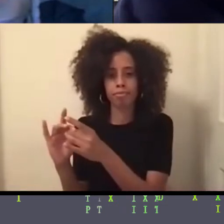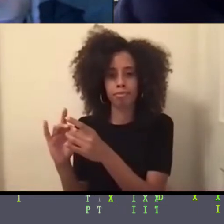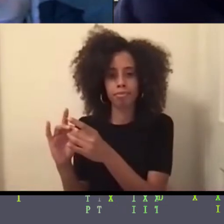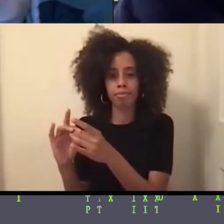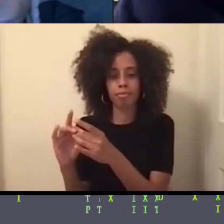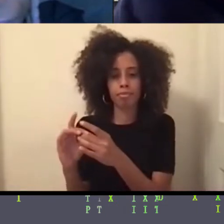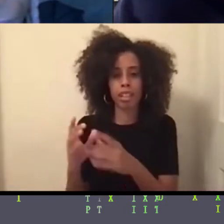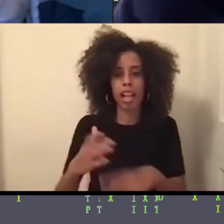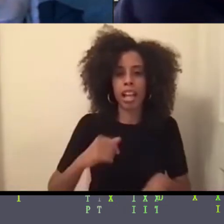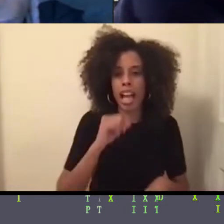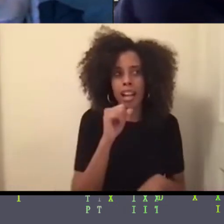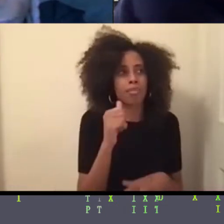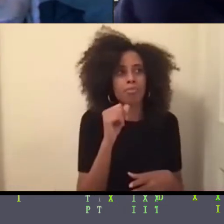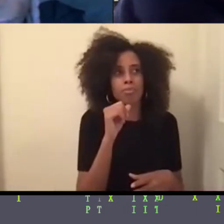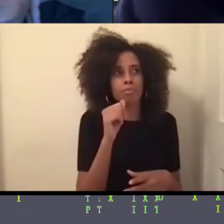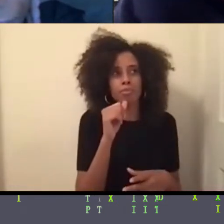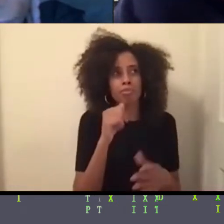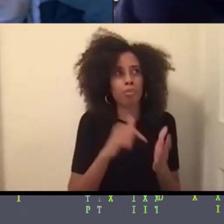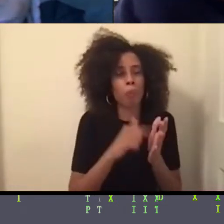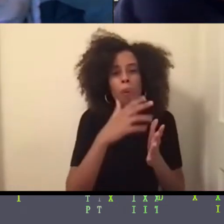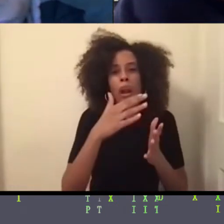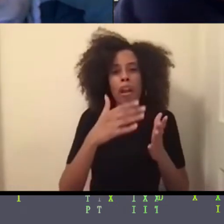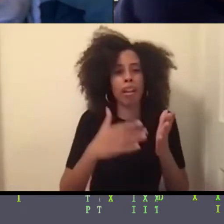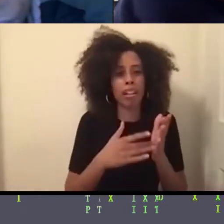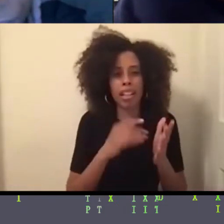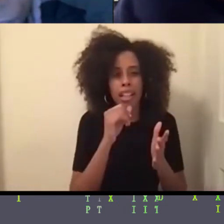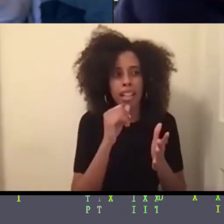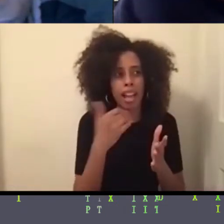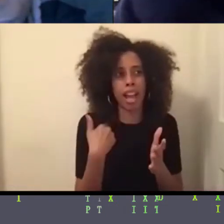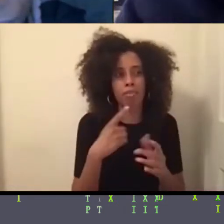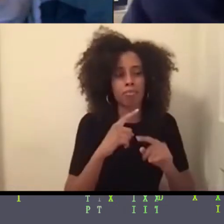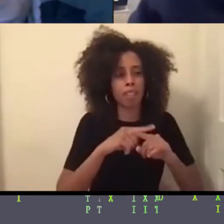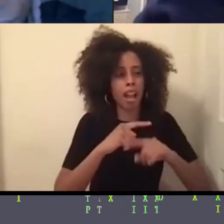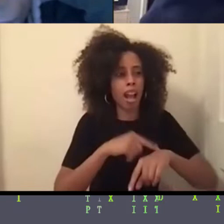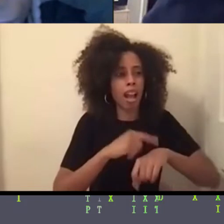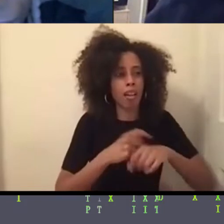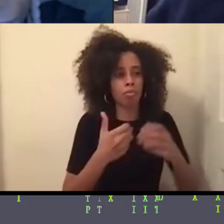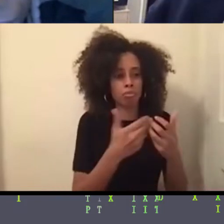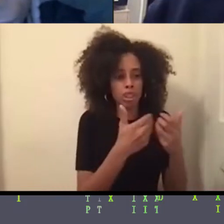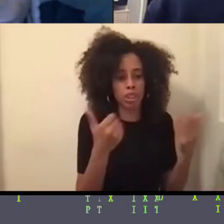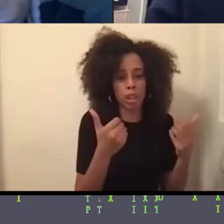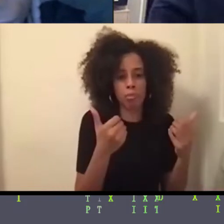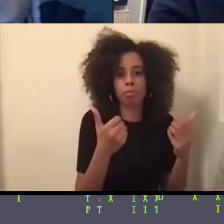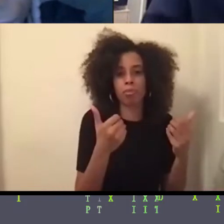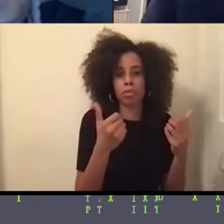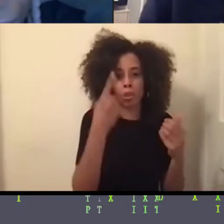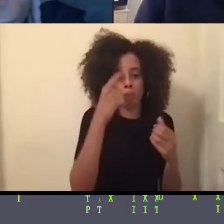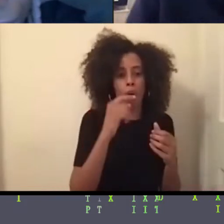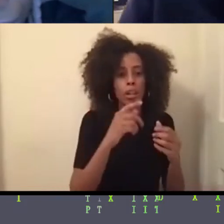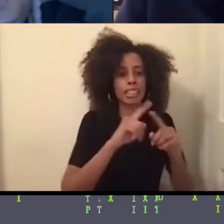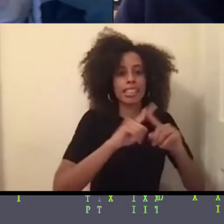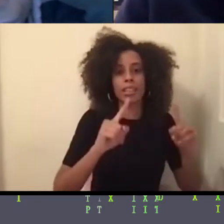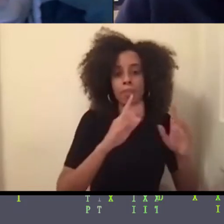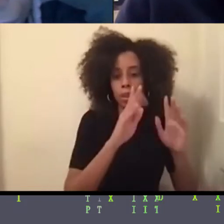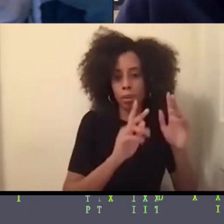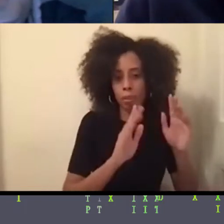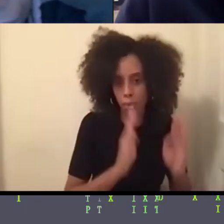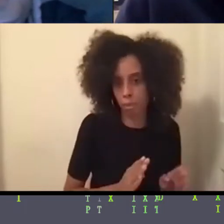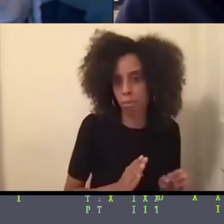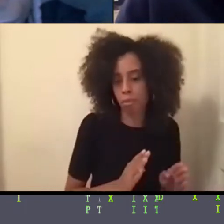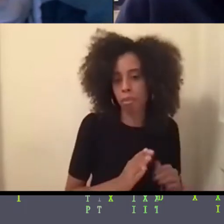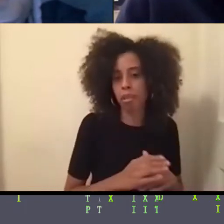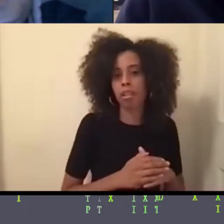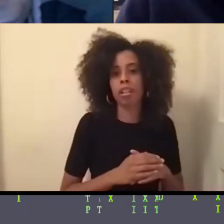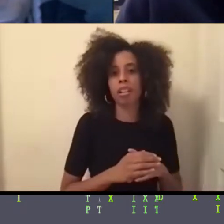rarely have little compartmentalized time with folks. And I think that that's something that I need in order for me to